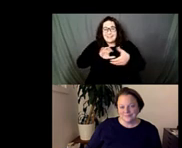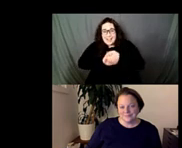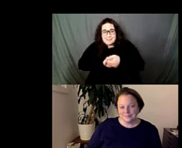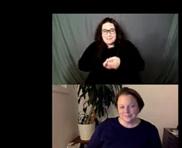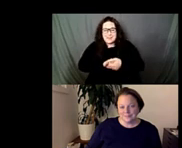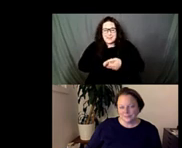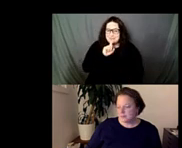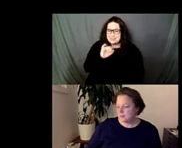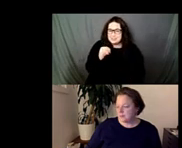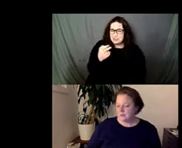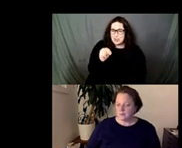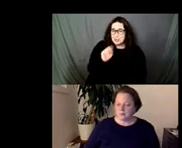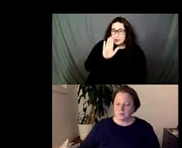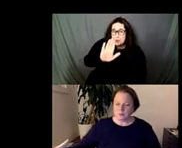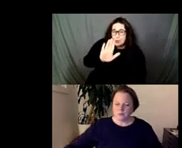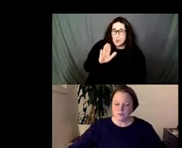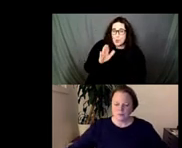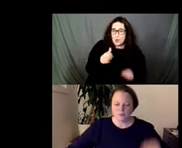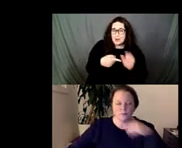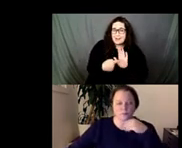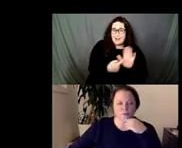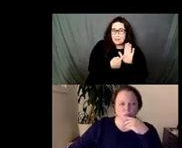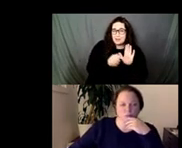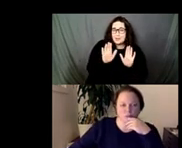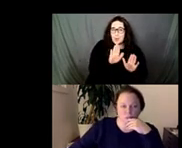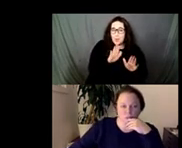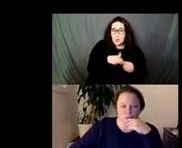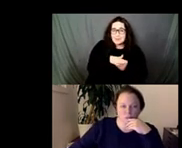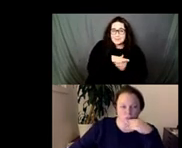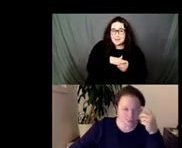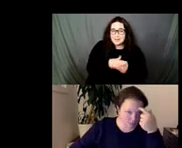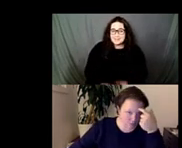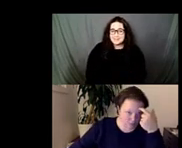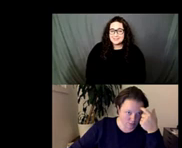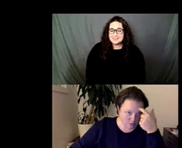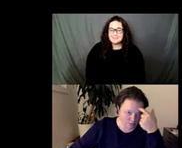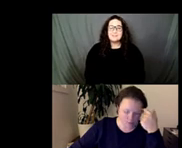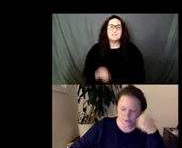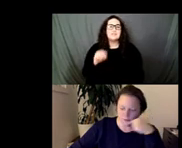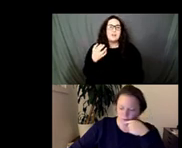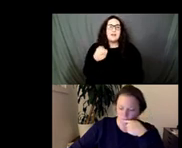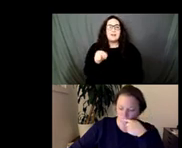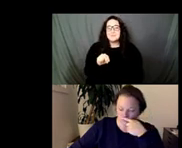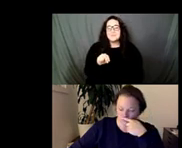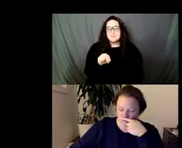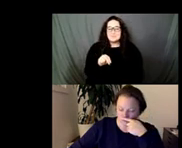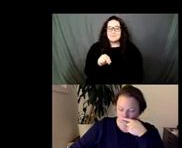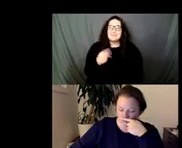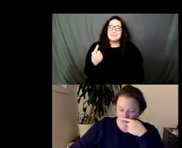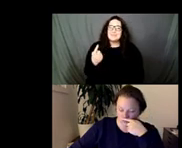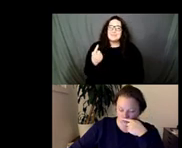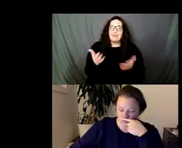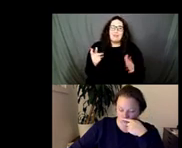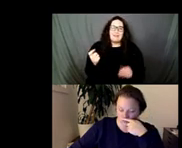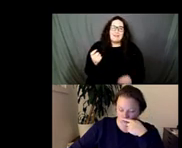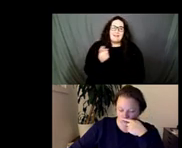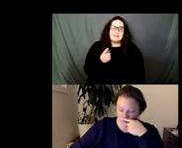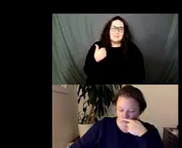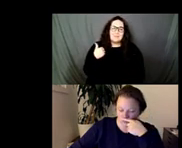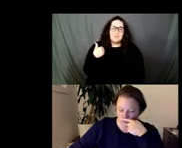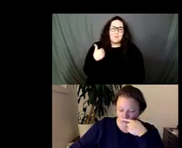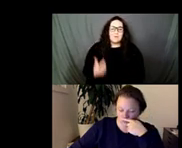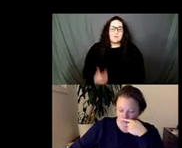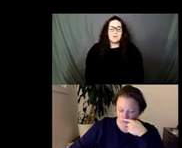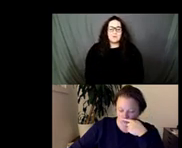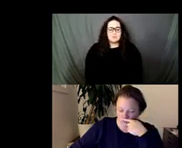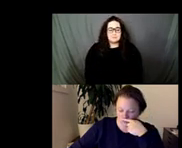have thoughts and feelings but well i i'll answer the same way we kind of got this question too before about um you know the